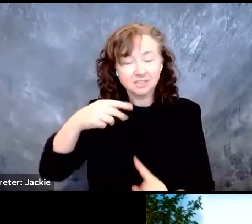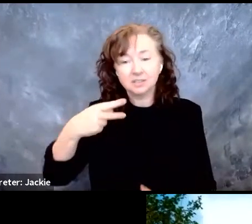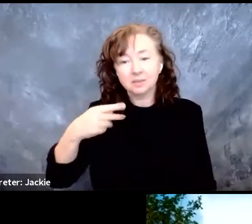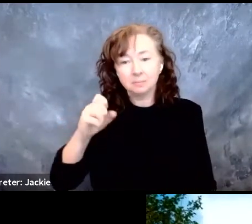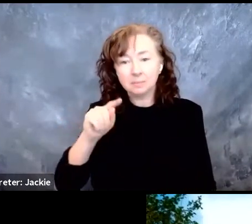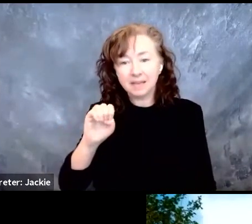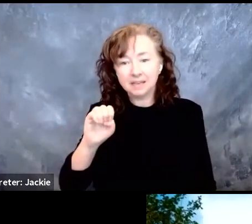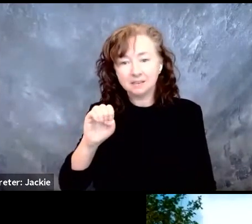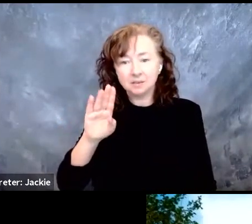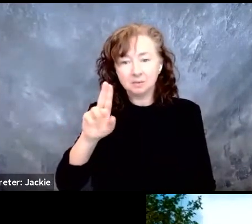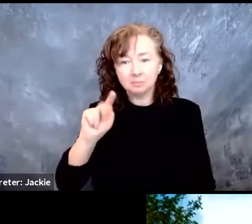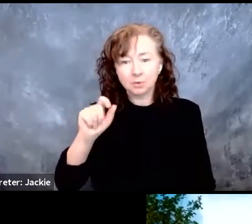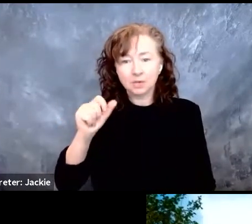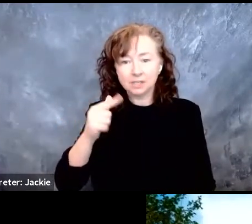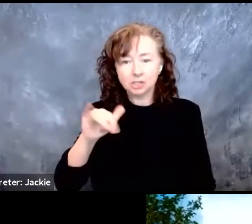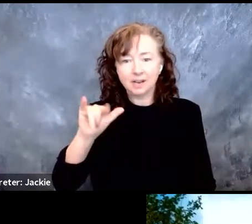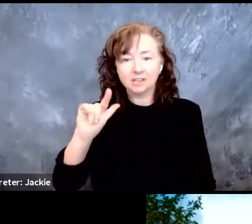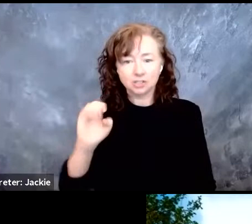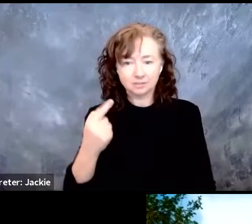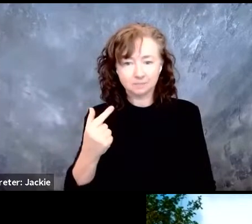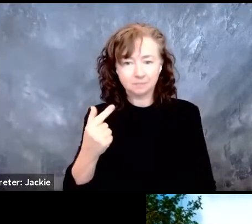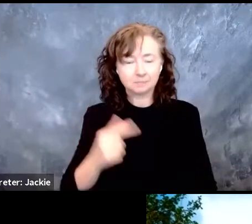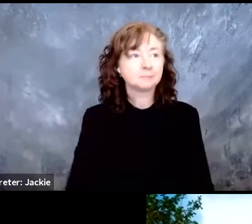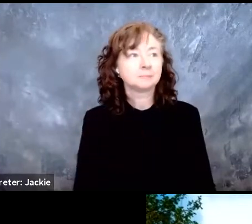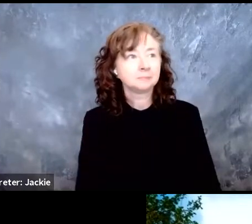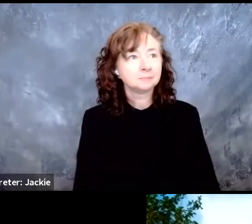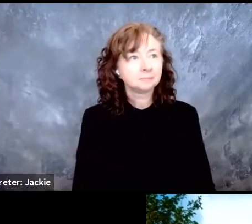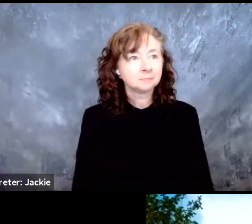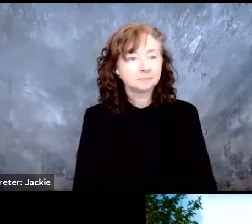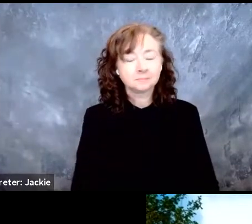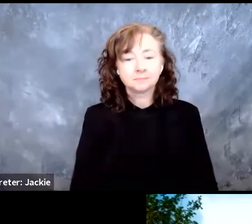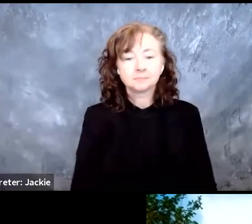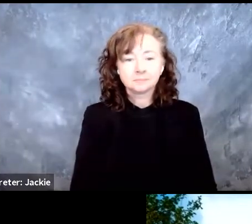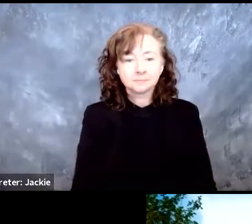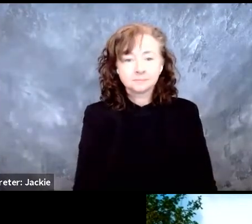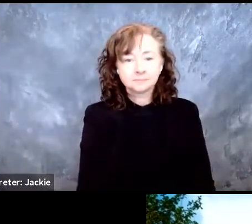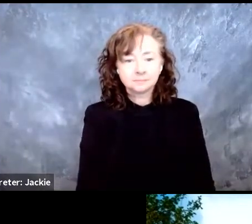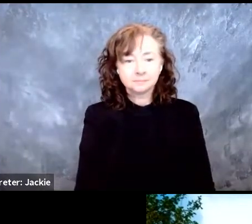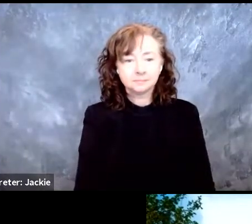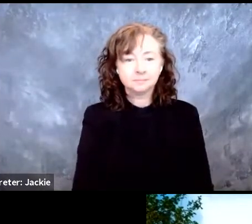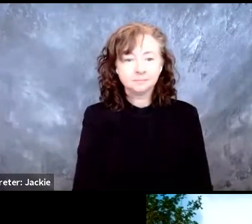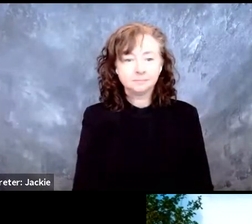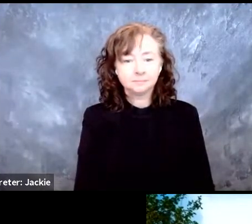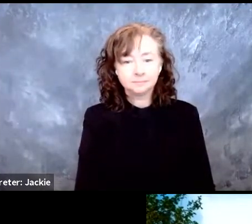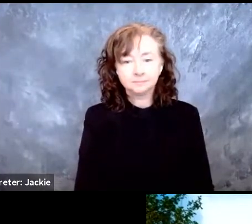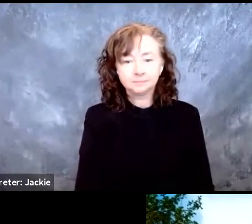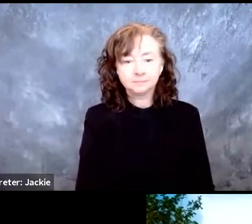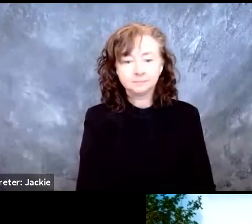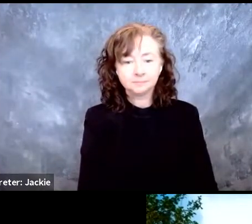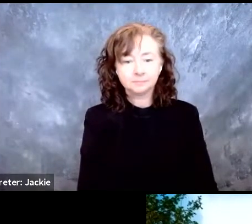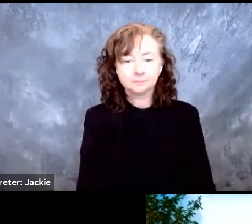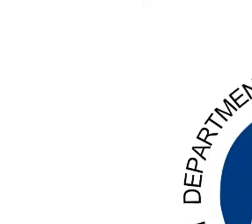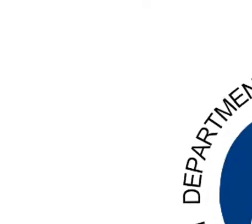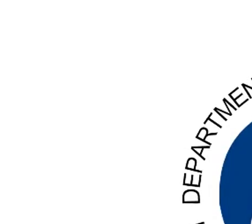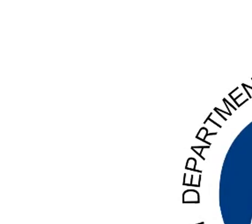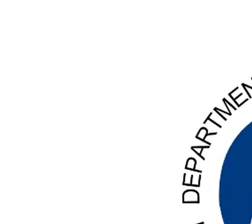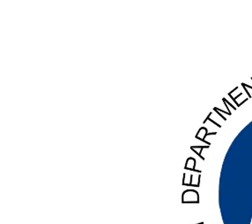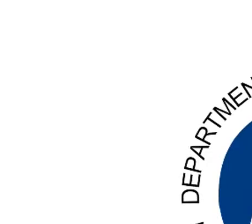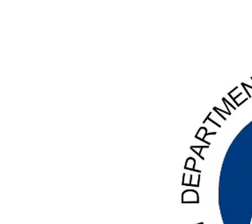Buttigieg. Thank you very